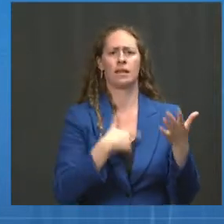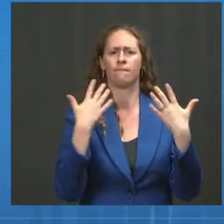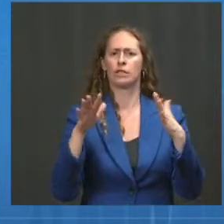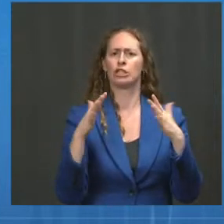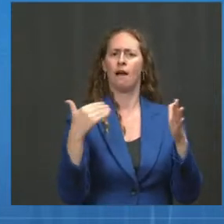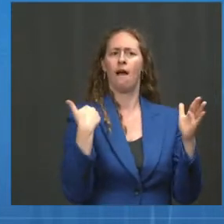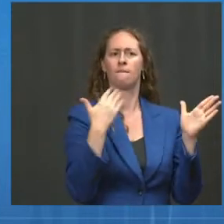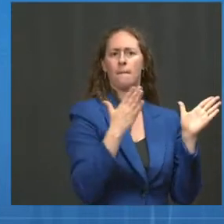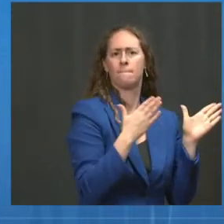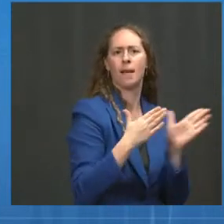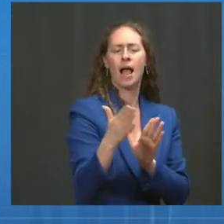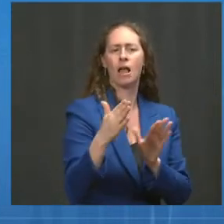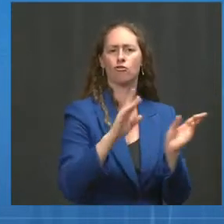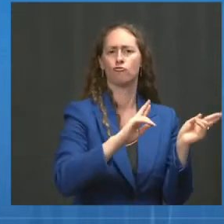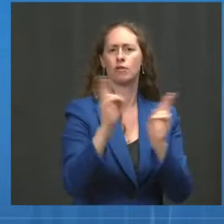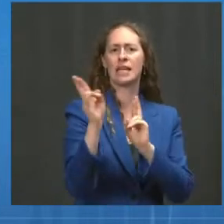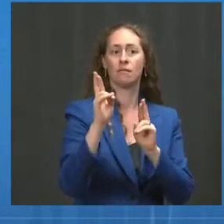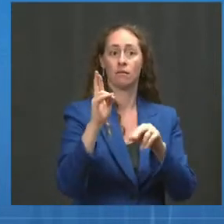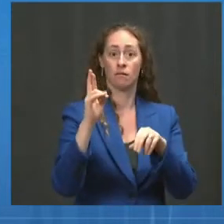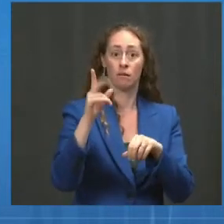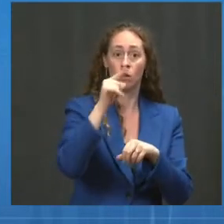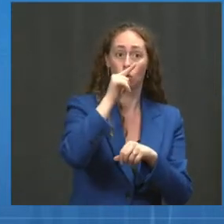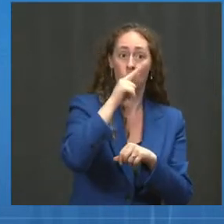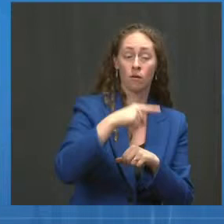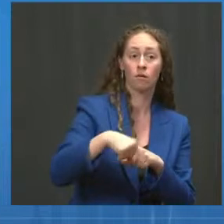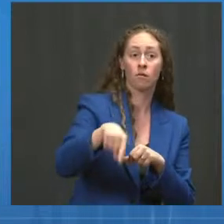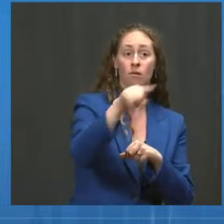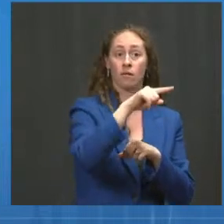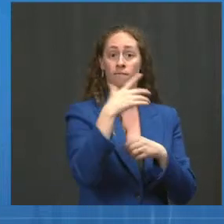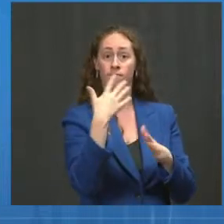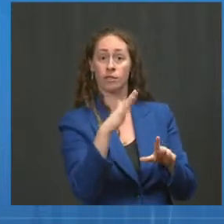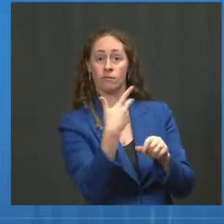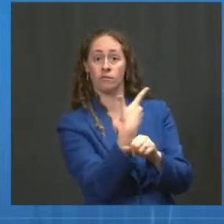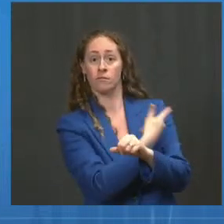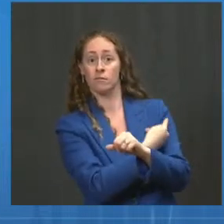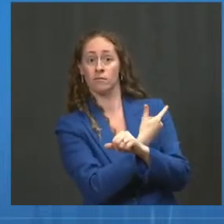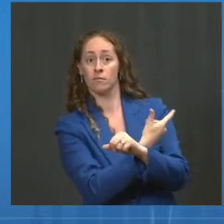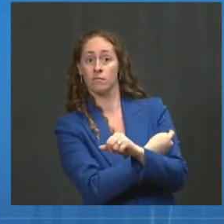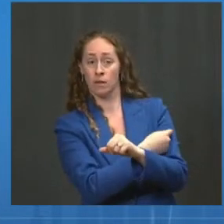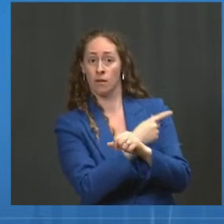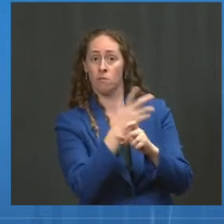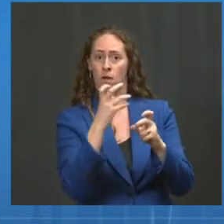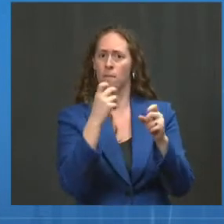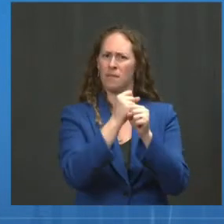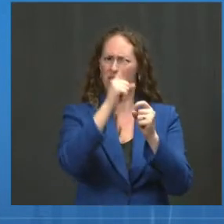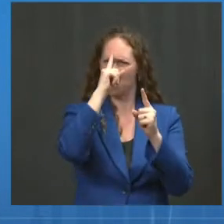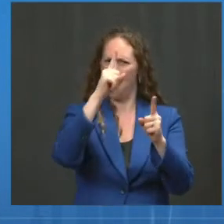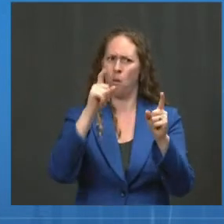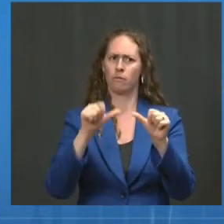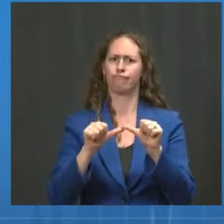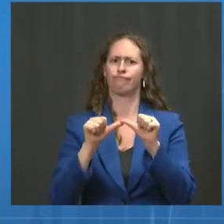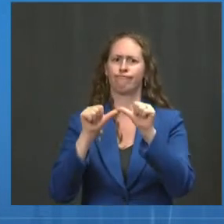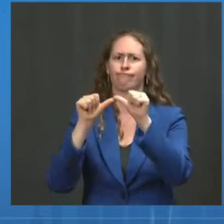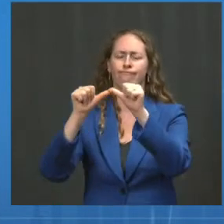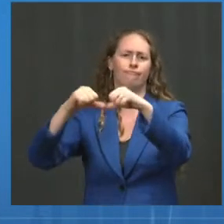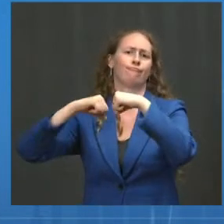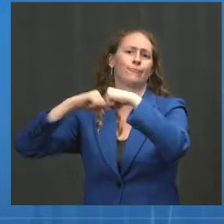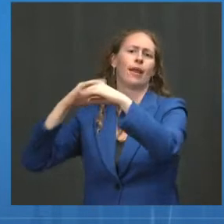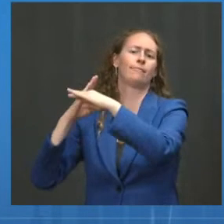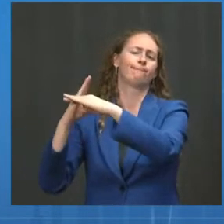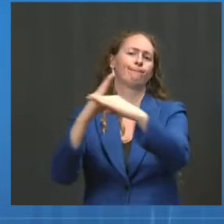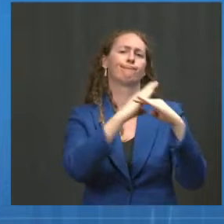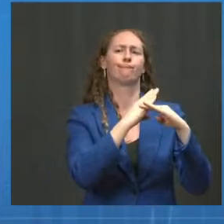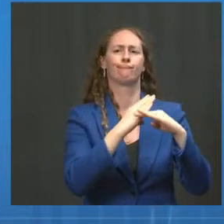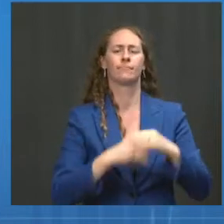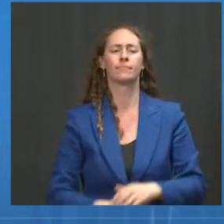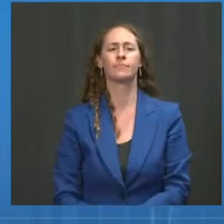protection people still have today from the vaccine will continue in the future. And maybe if I might, Jeff,